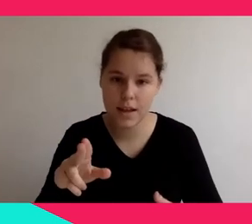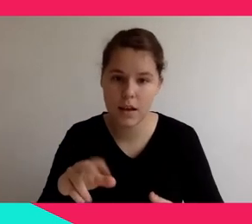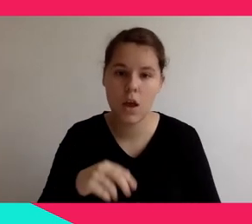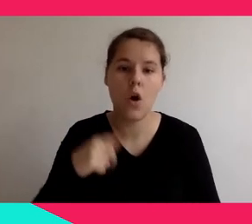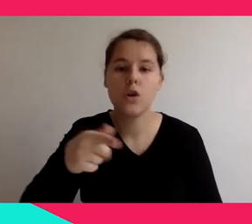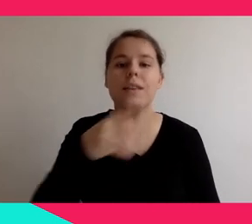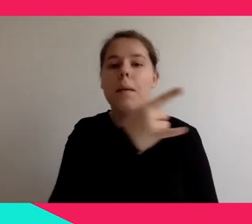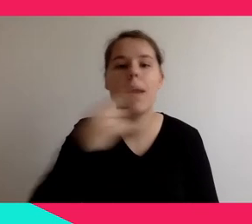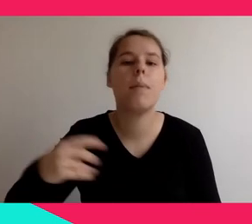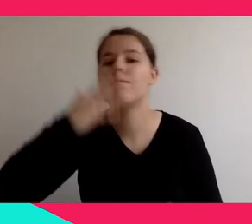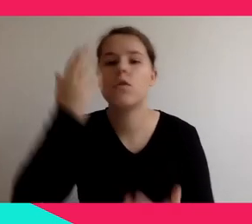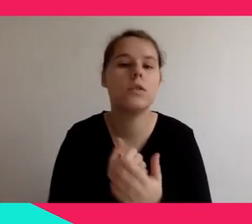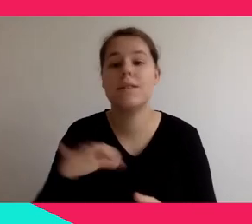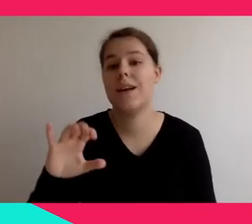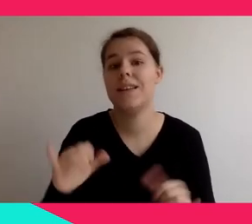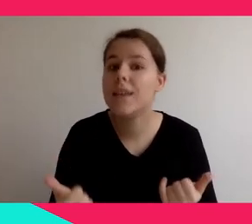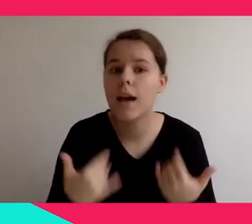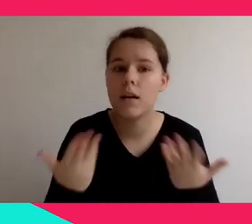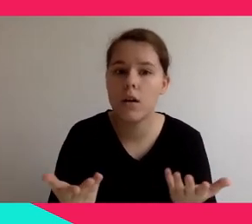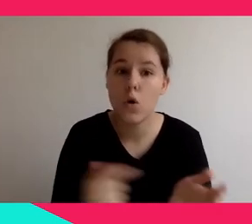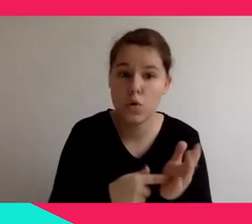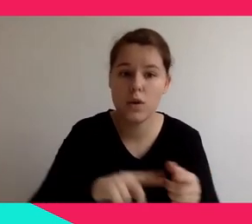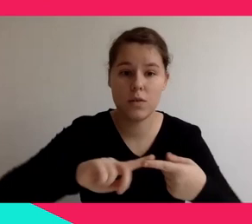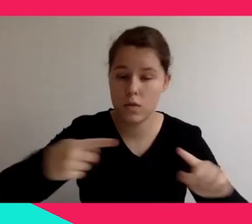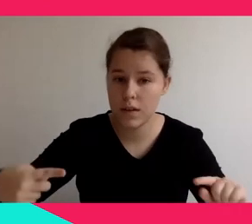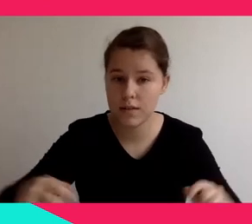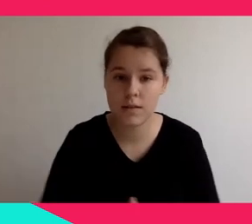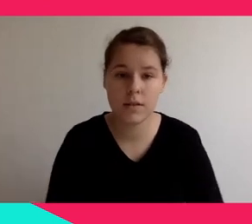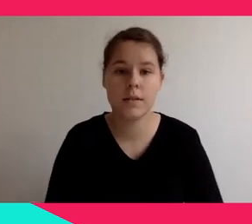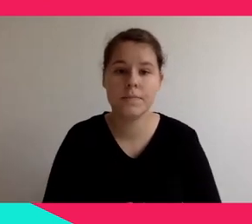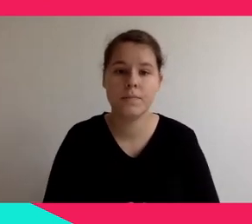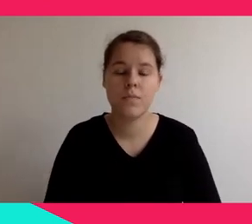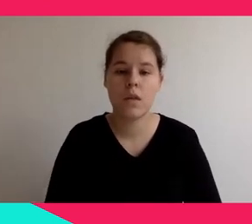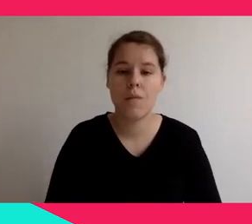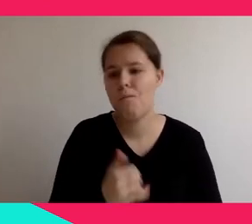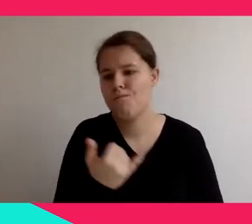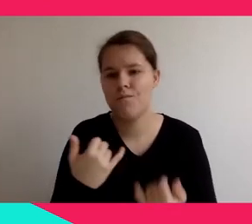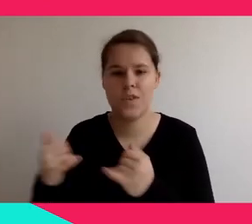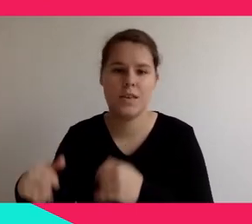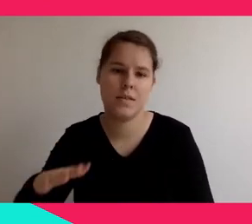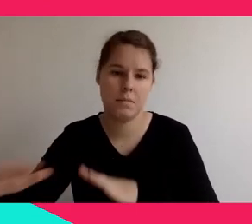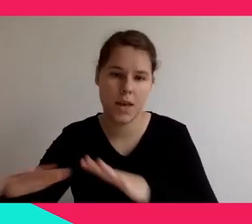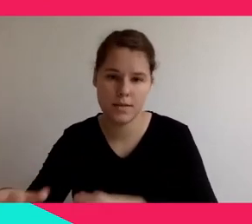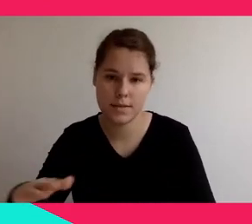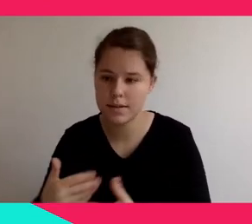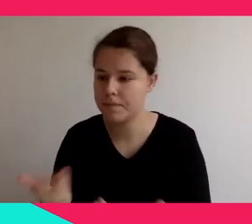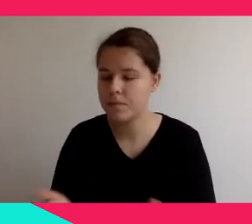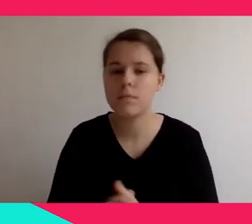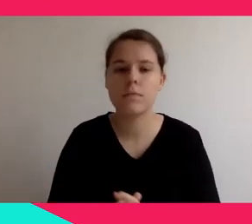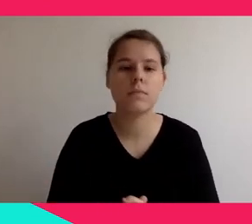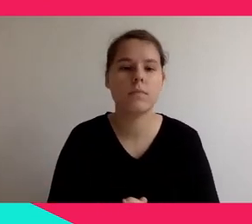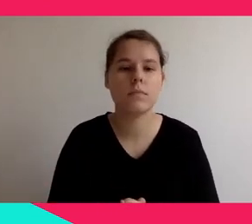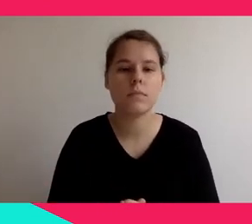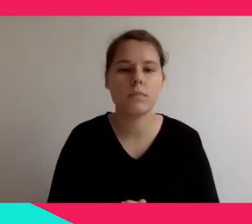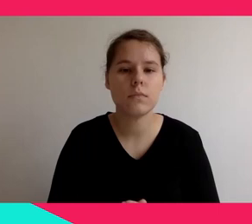comedians, for example, such as the Betsy Ross house makes the virtual world even more concrete